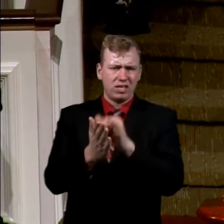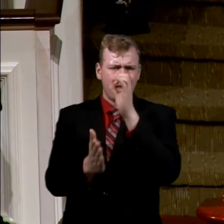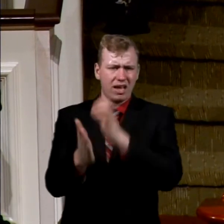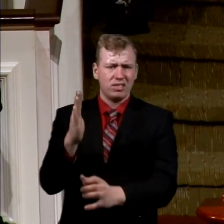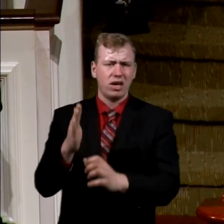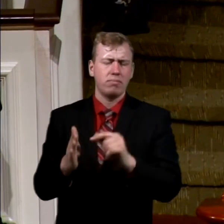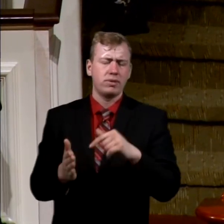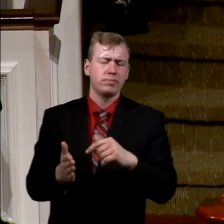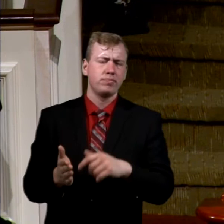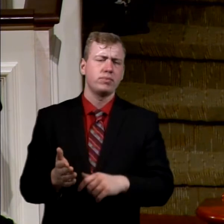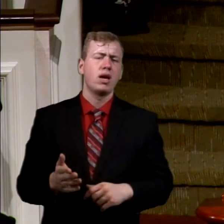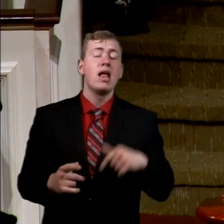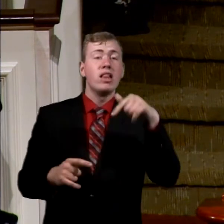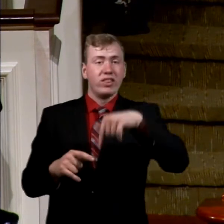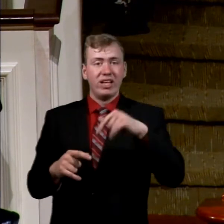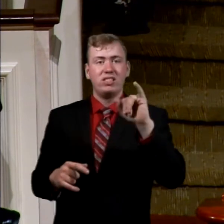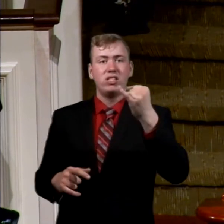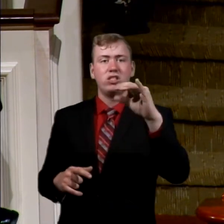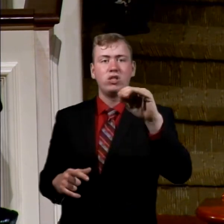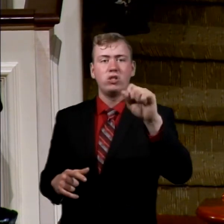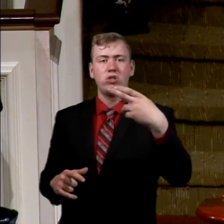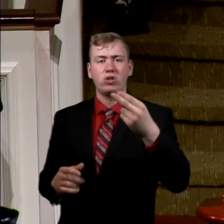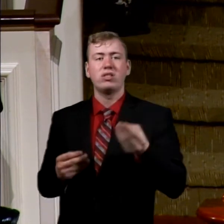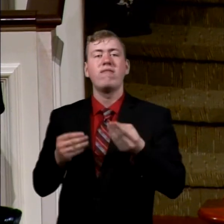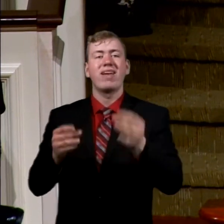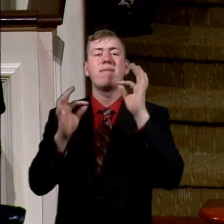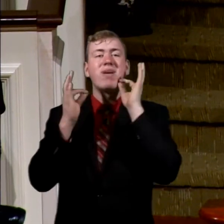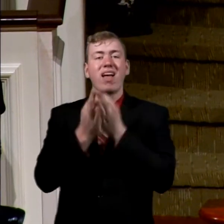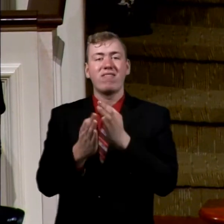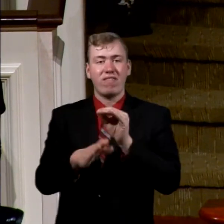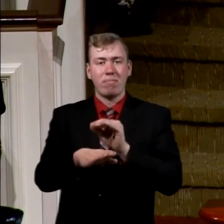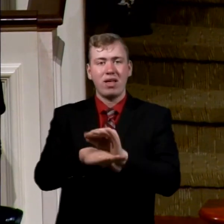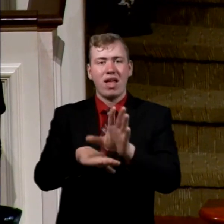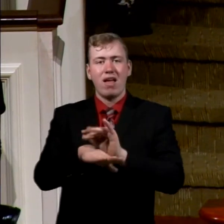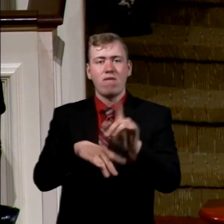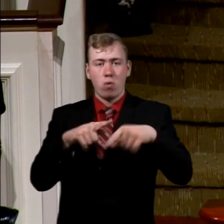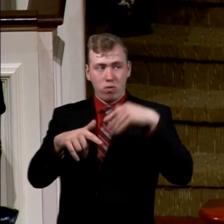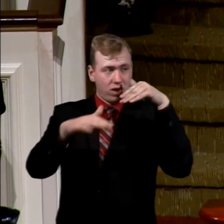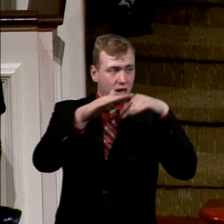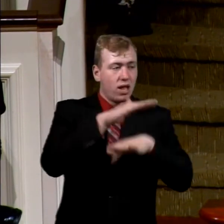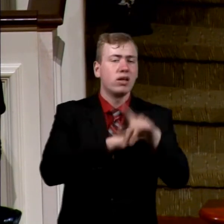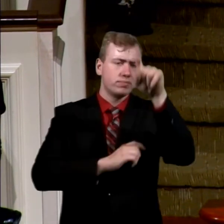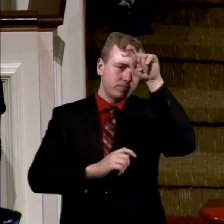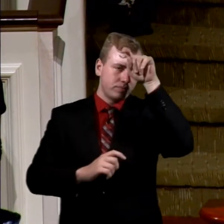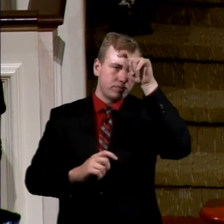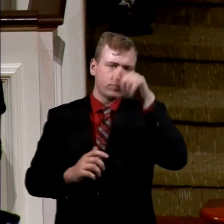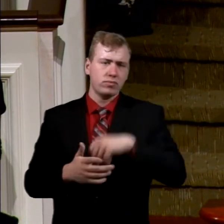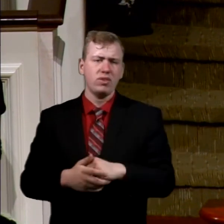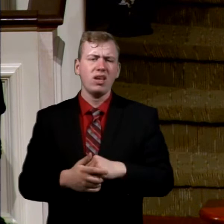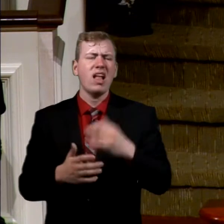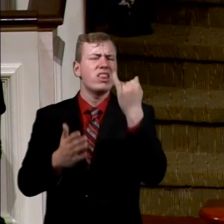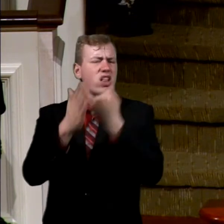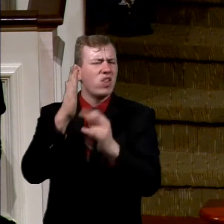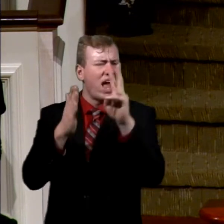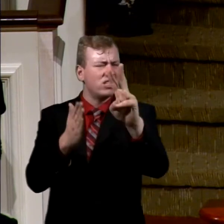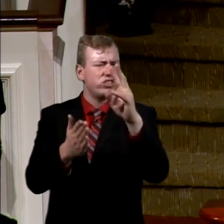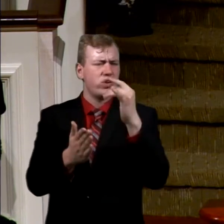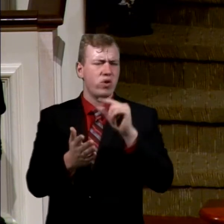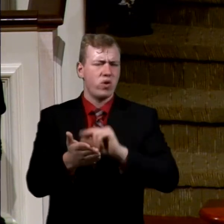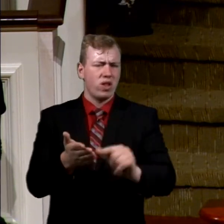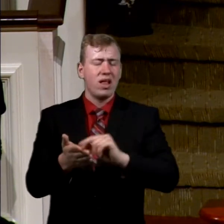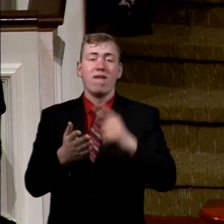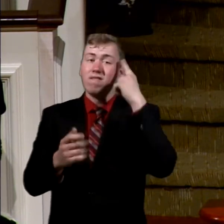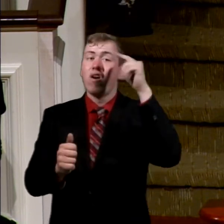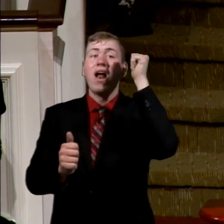This is Joseph giving his family advice when they come into Goshen. Look at the last two lines. For every shepherd is a